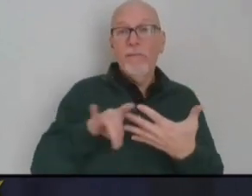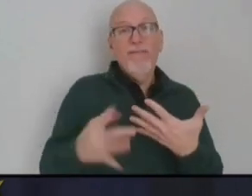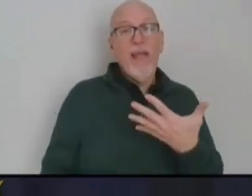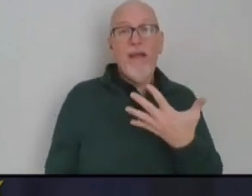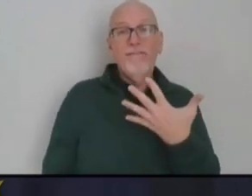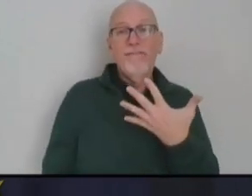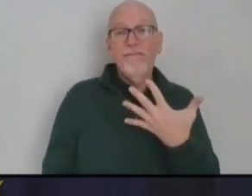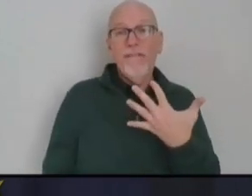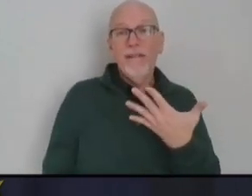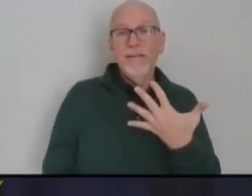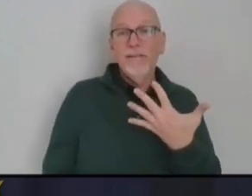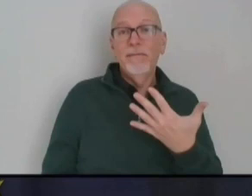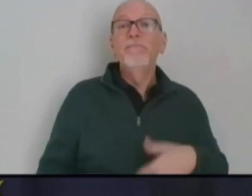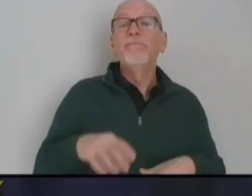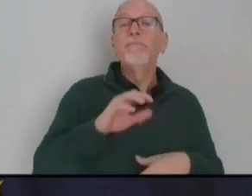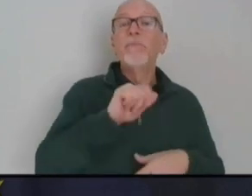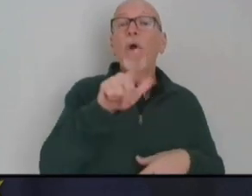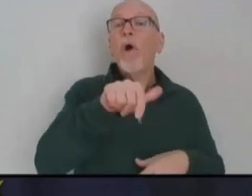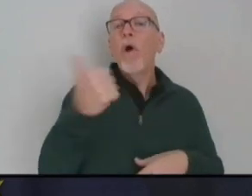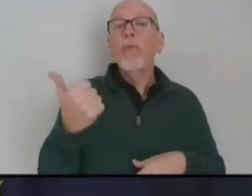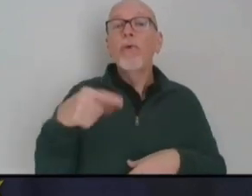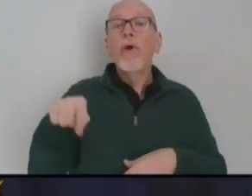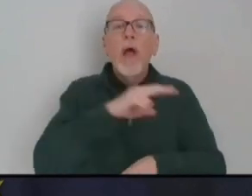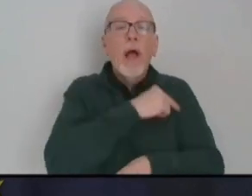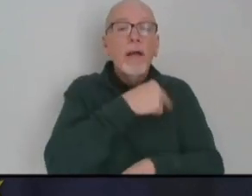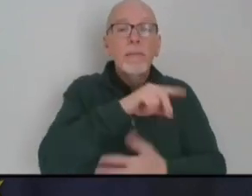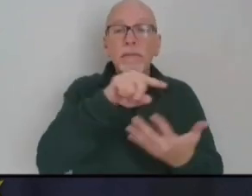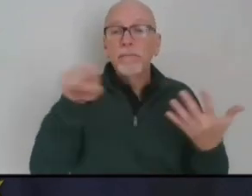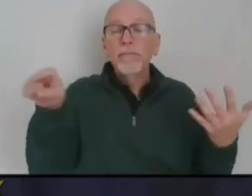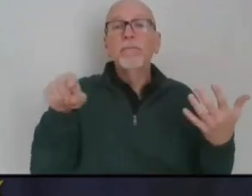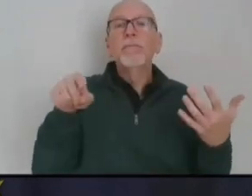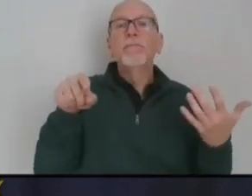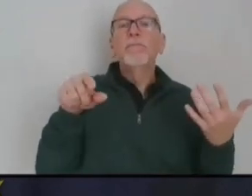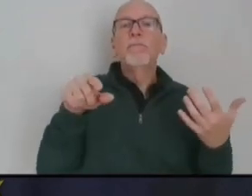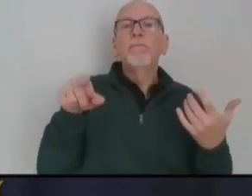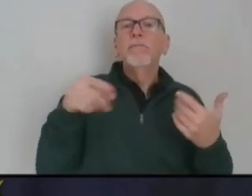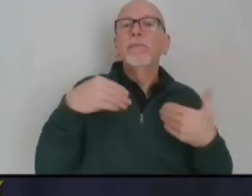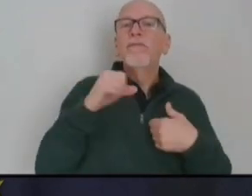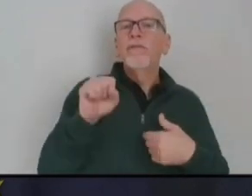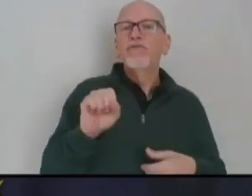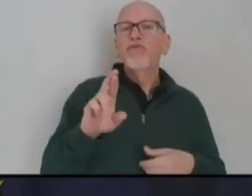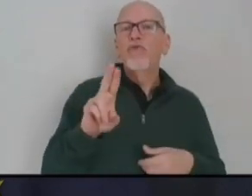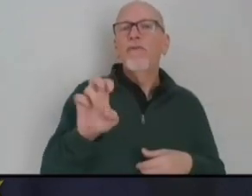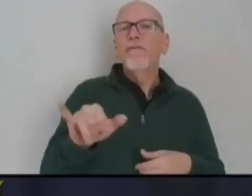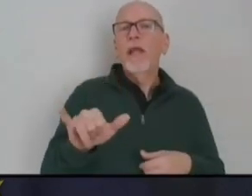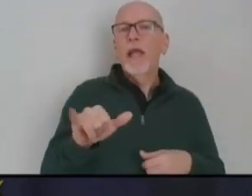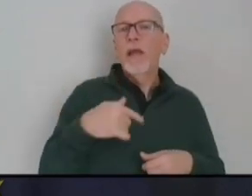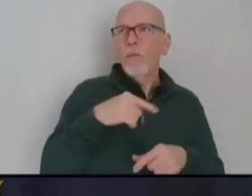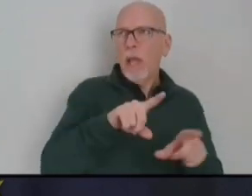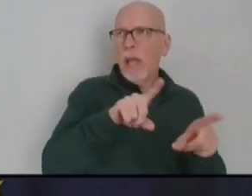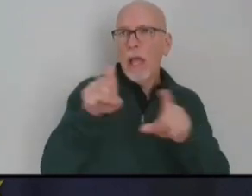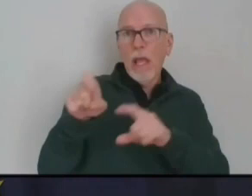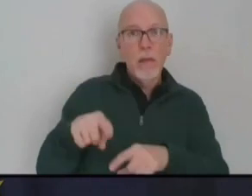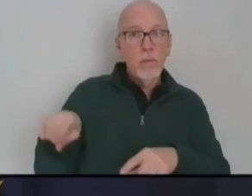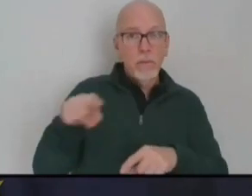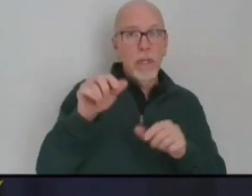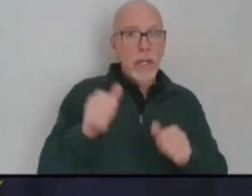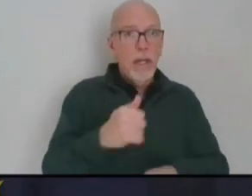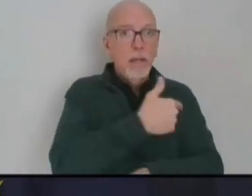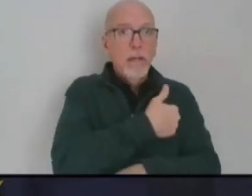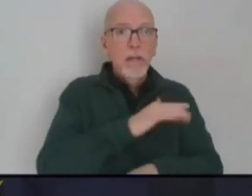All those other additional hospitals, the hospitals were were given a survey asking about their ability to vaccinate their health care personnel,